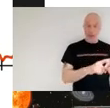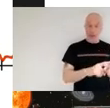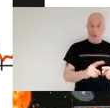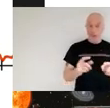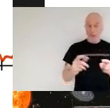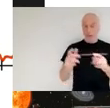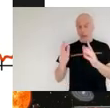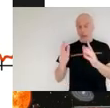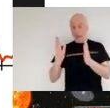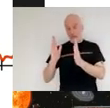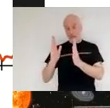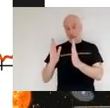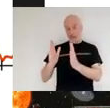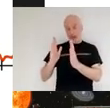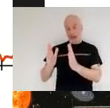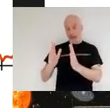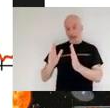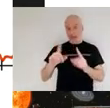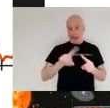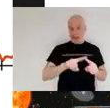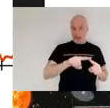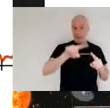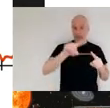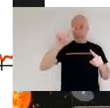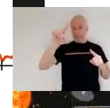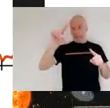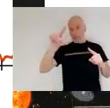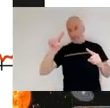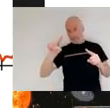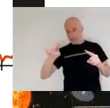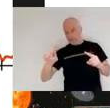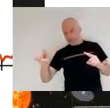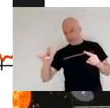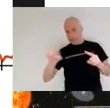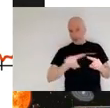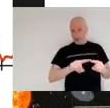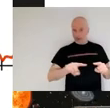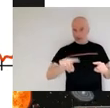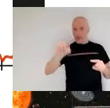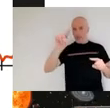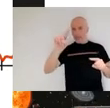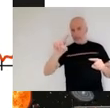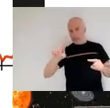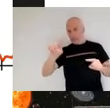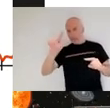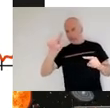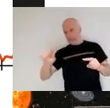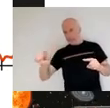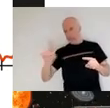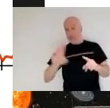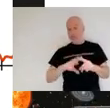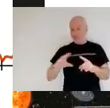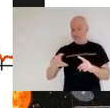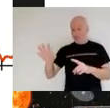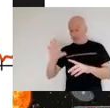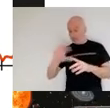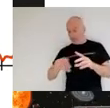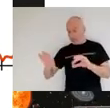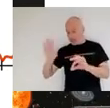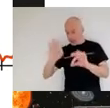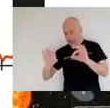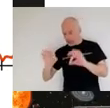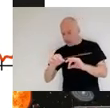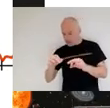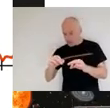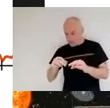the kind of spectrographs that we're looking for and these are the peaks that scientists are going to be trying to pick out from the